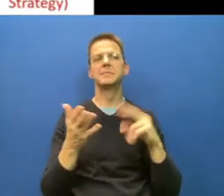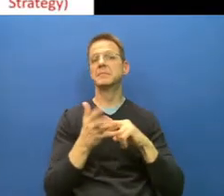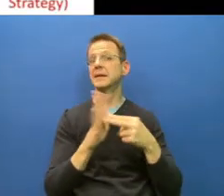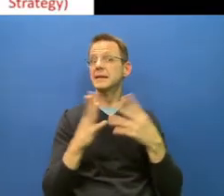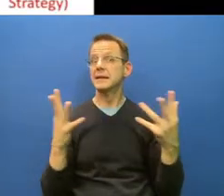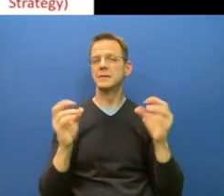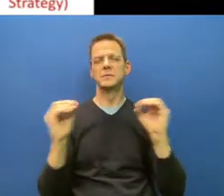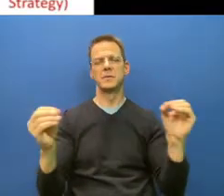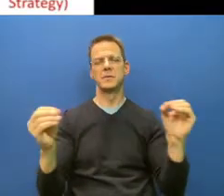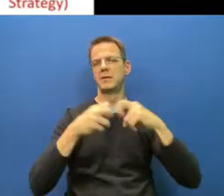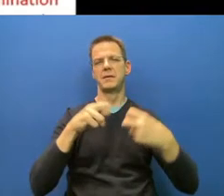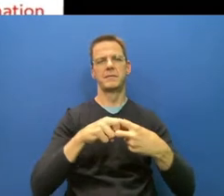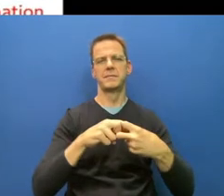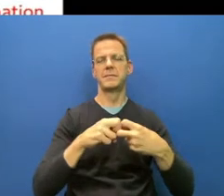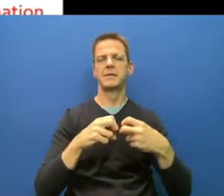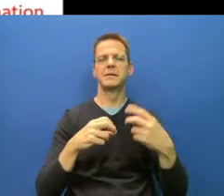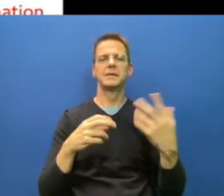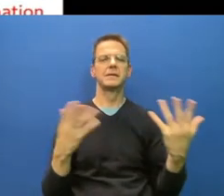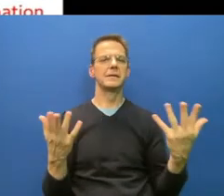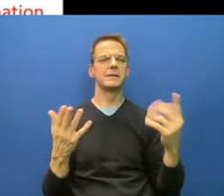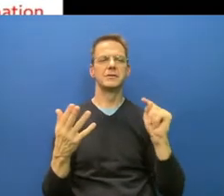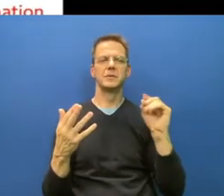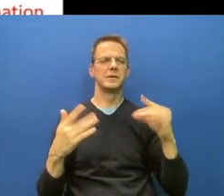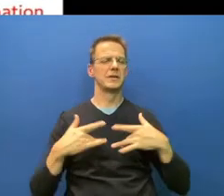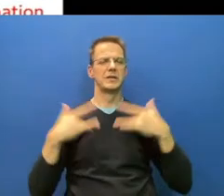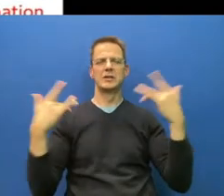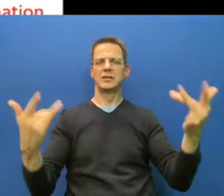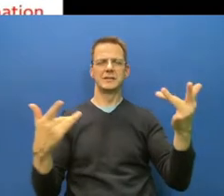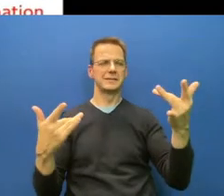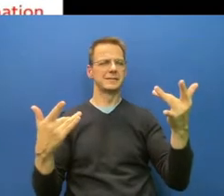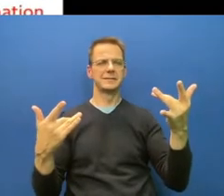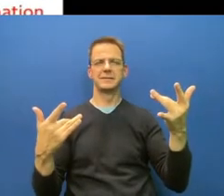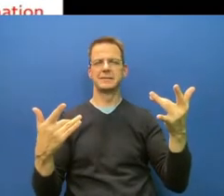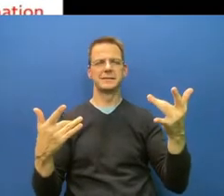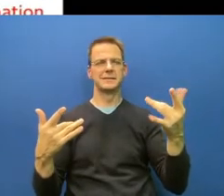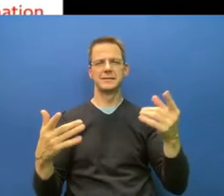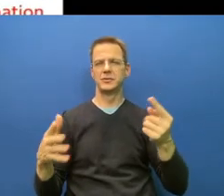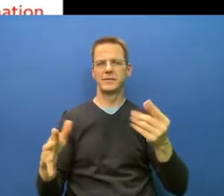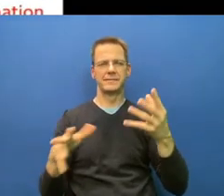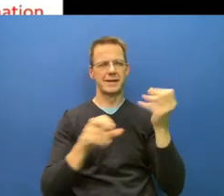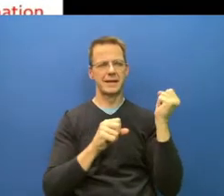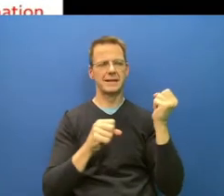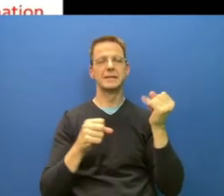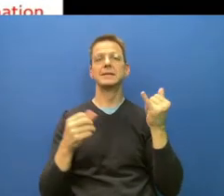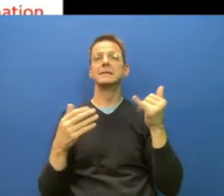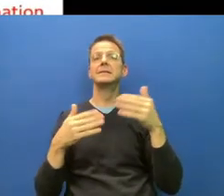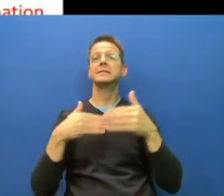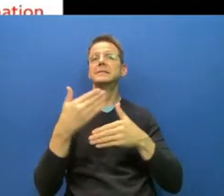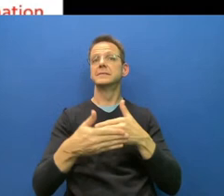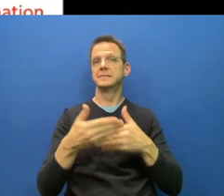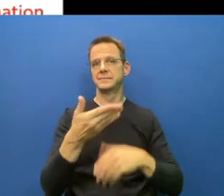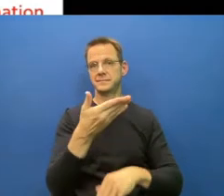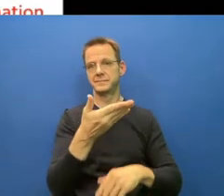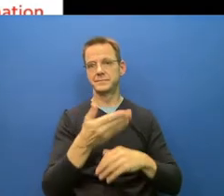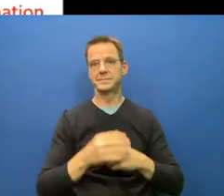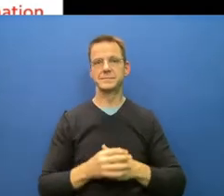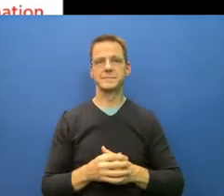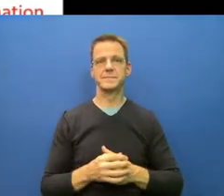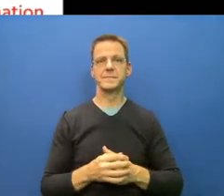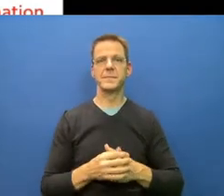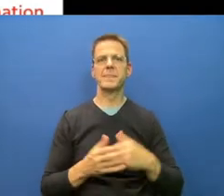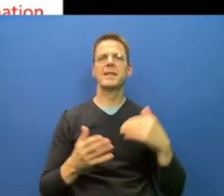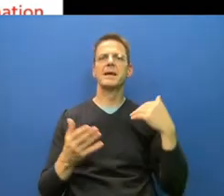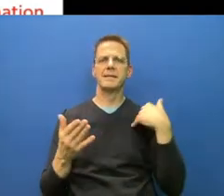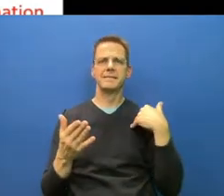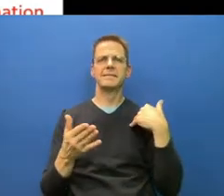So some policies don't make waves, and that's elimination policy. They have outbreaks, but they don't have waves. And